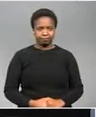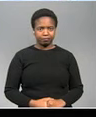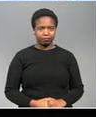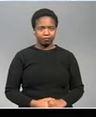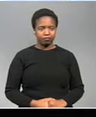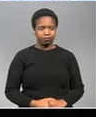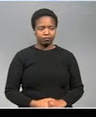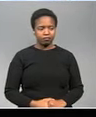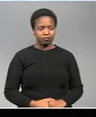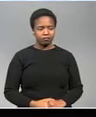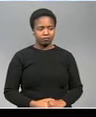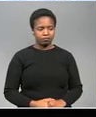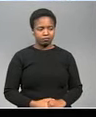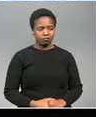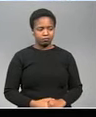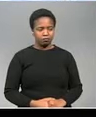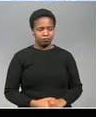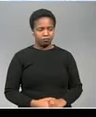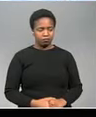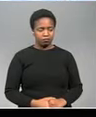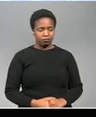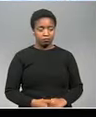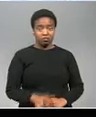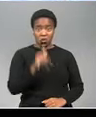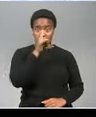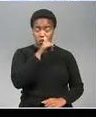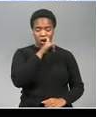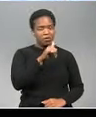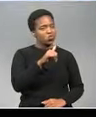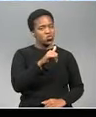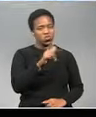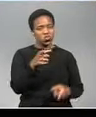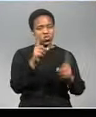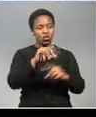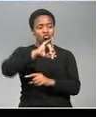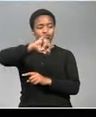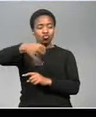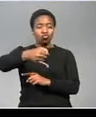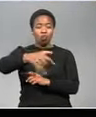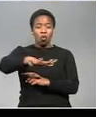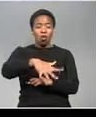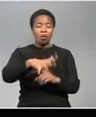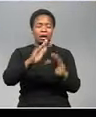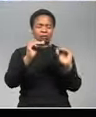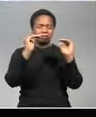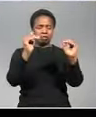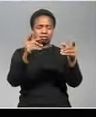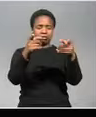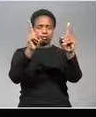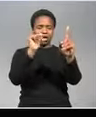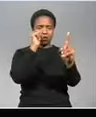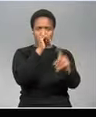crime is rife in downtown Joburg while the city sleeps